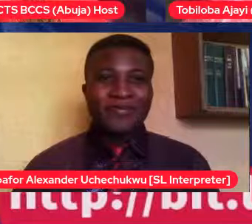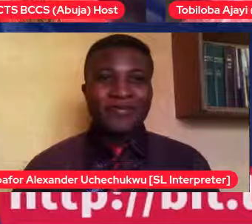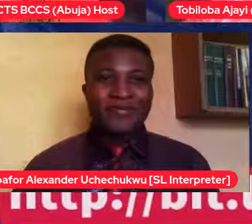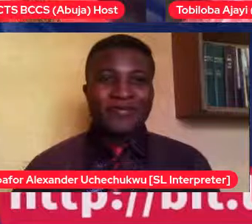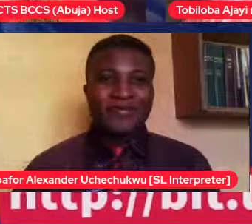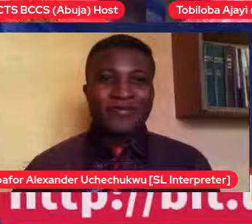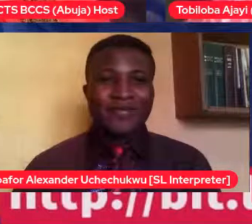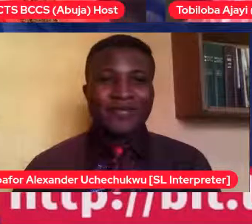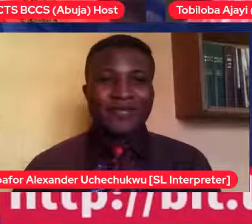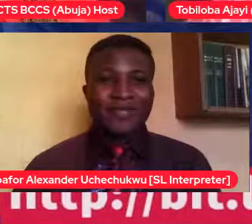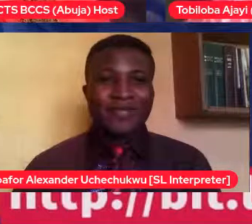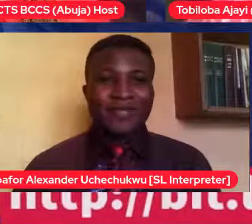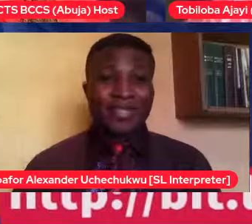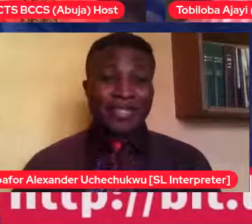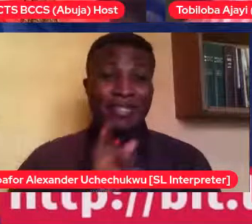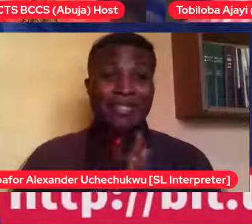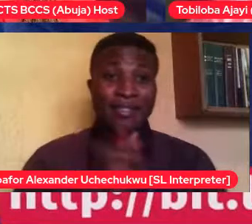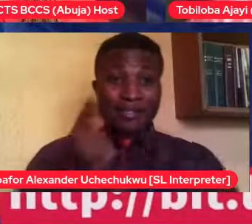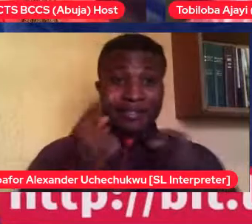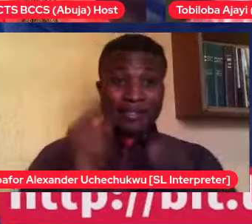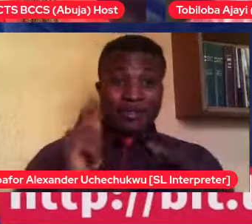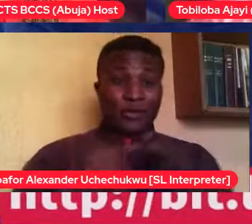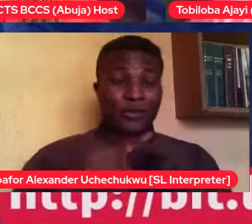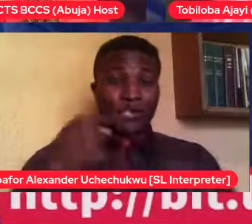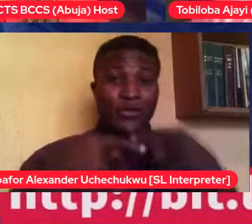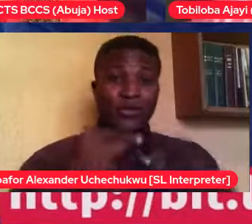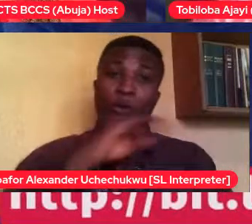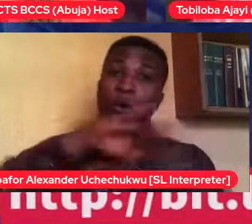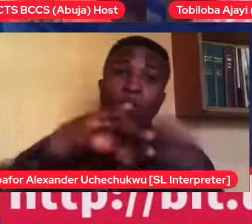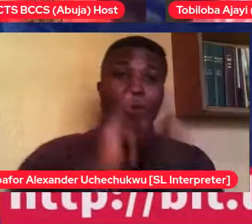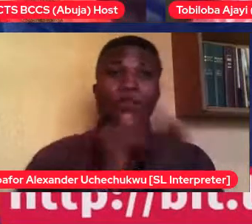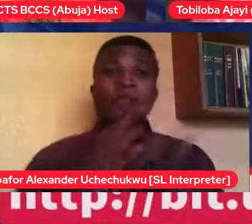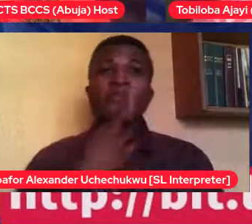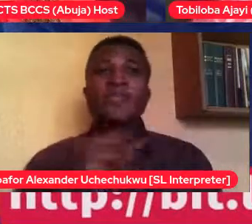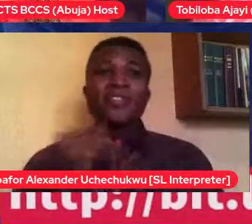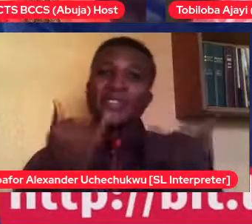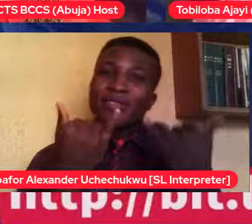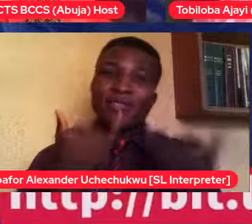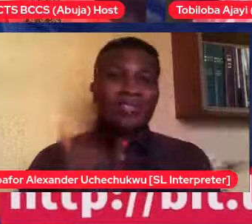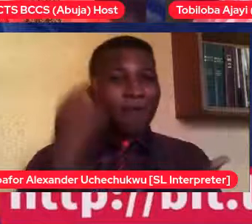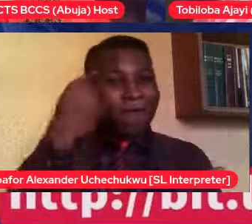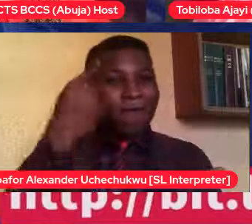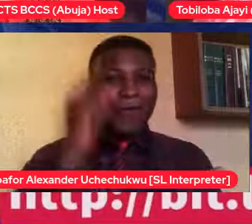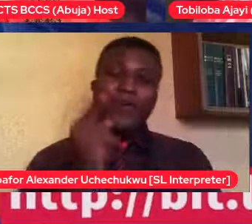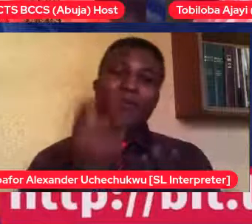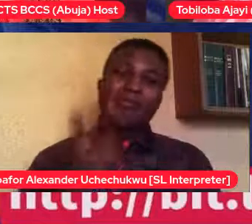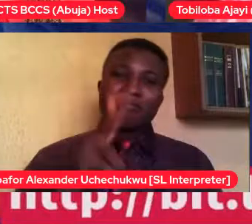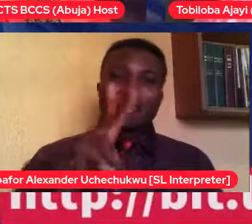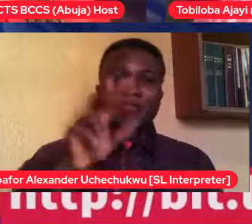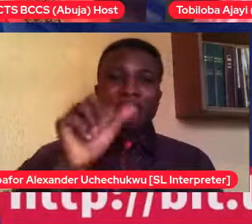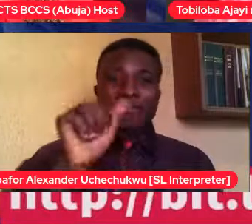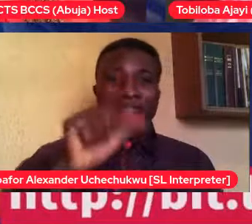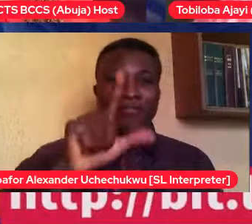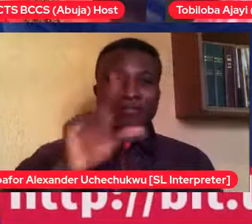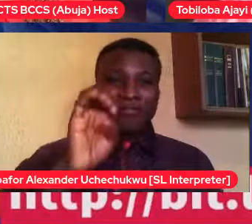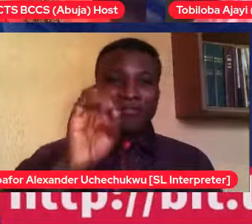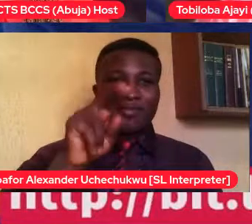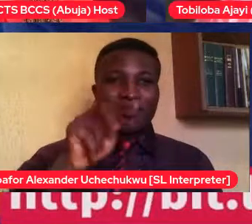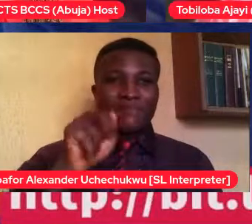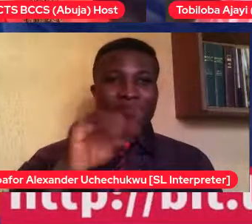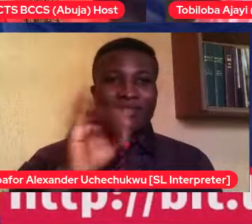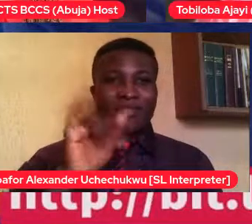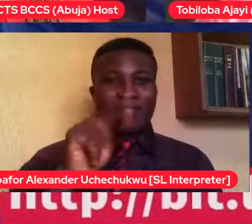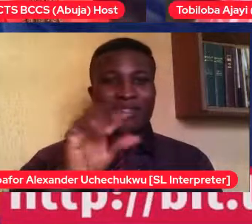I tried to go all red for today. True. Valentine's Day. One of my favorite days in the year. So I'm really excited.